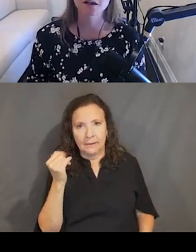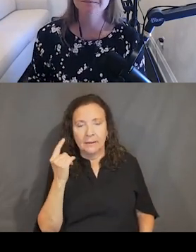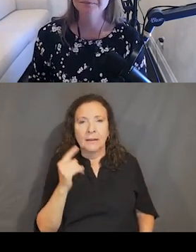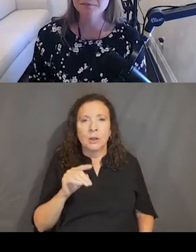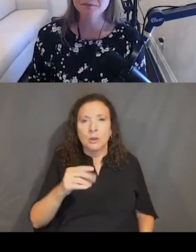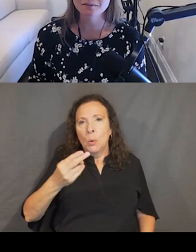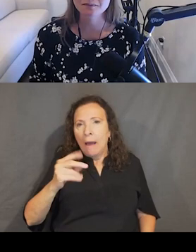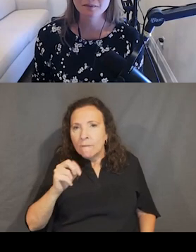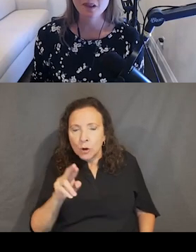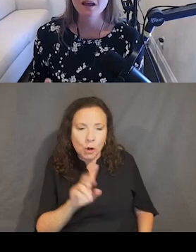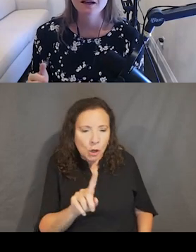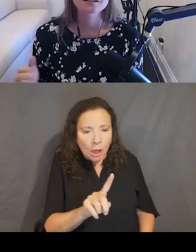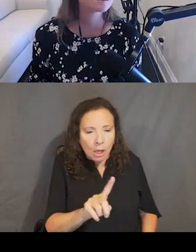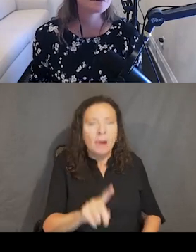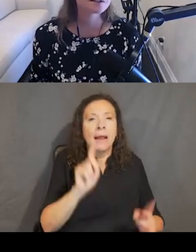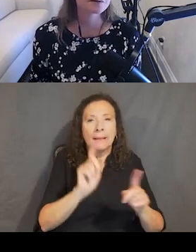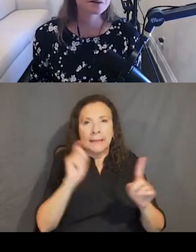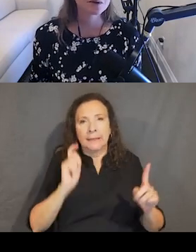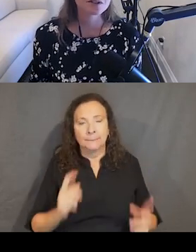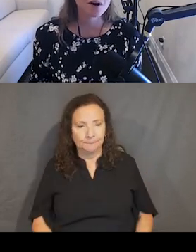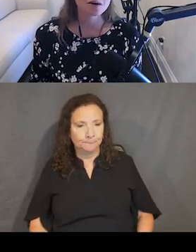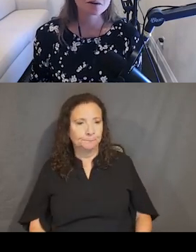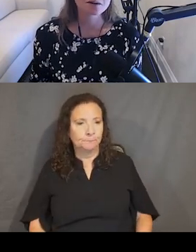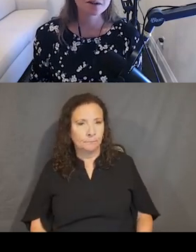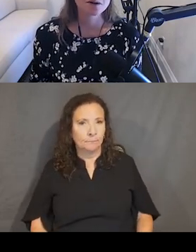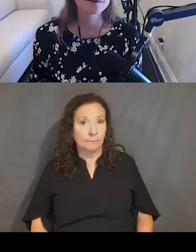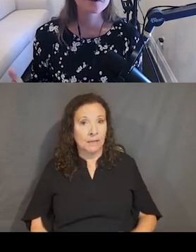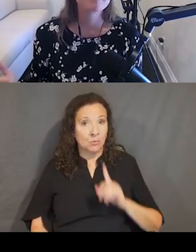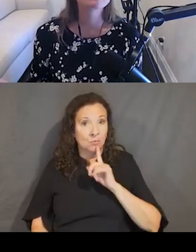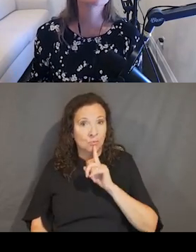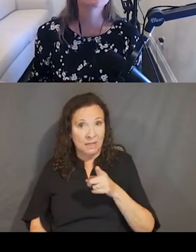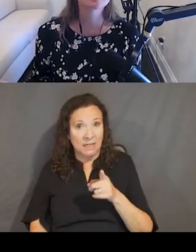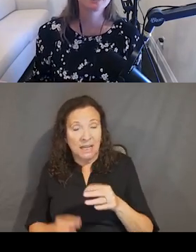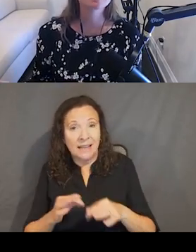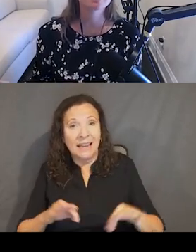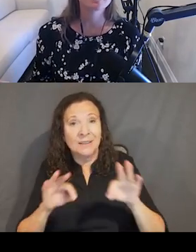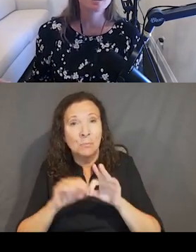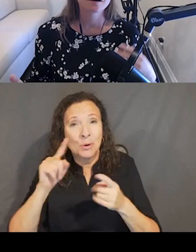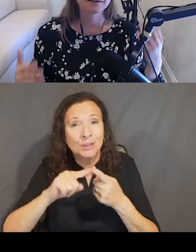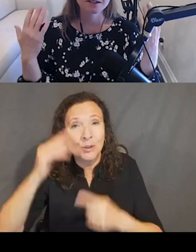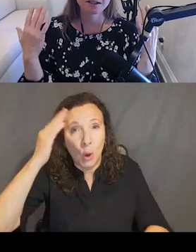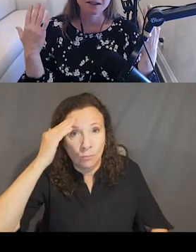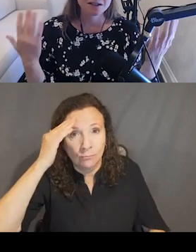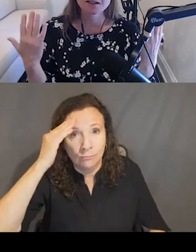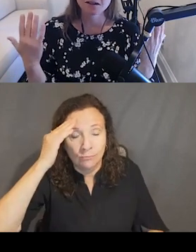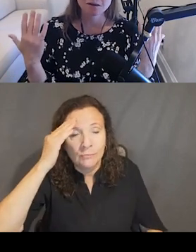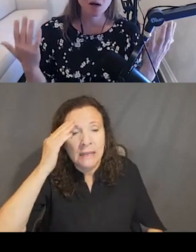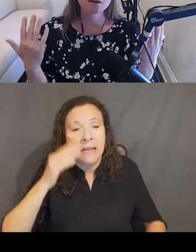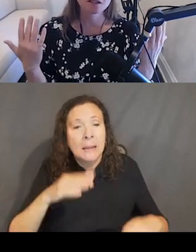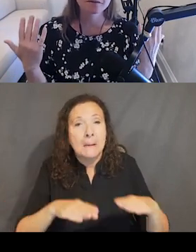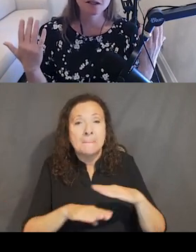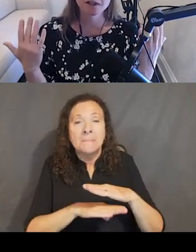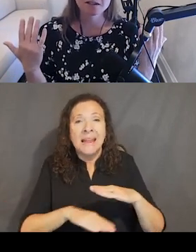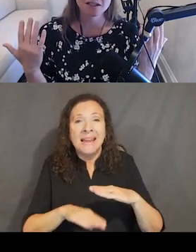and clicking and whatnot. This is something that's really important to know. You know, the basic functionality of these sister